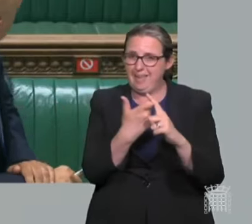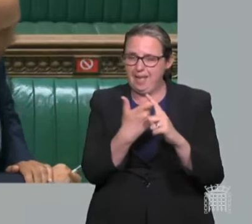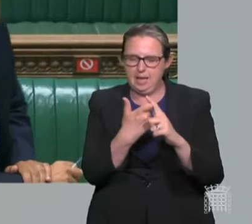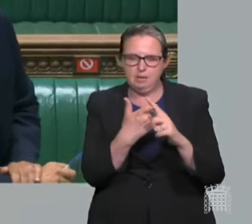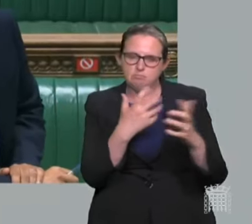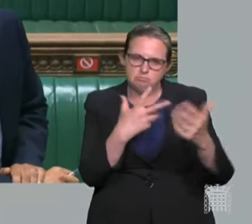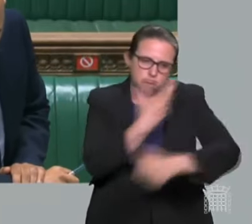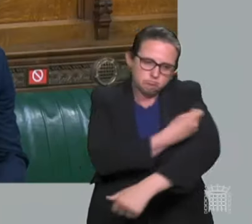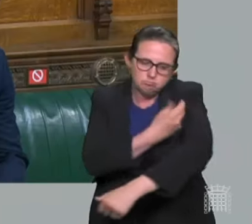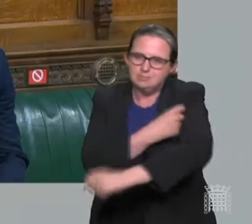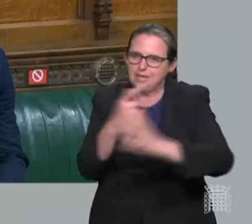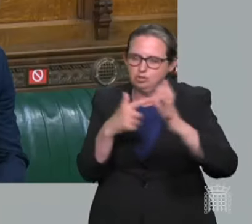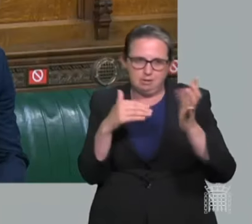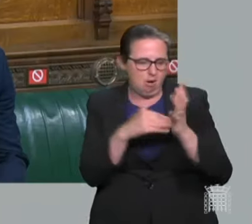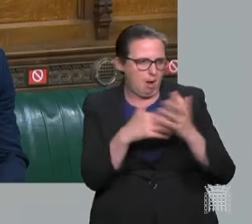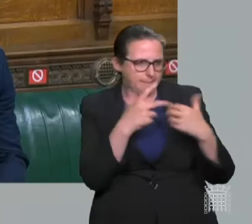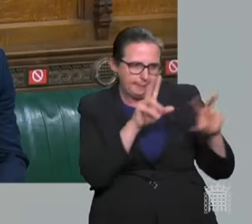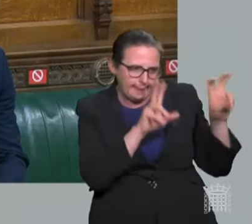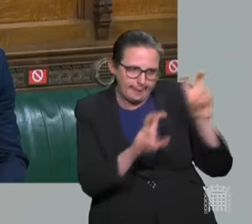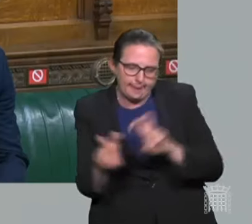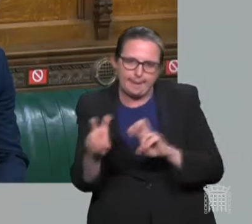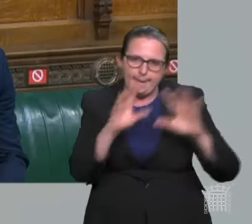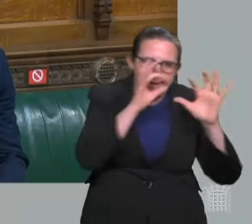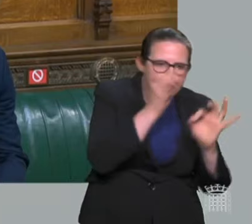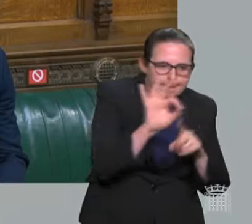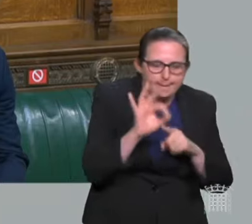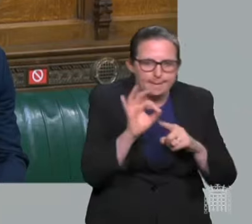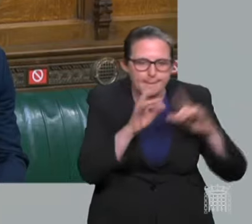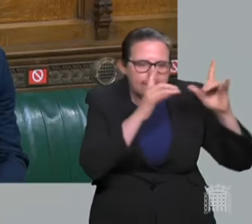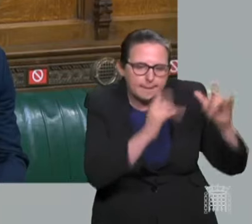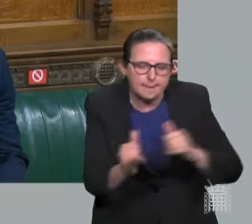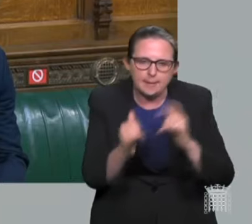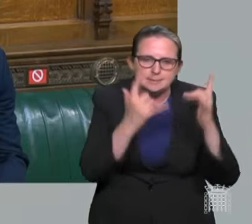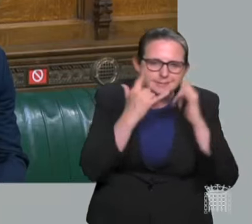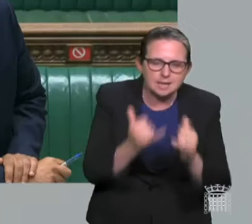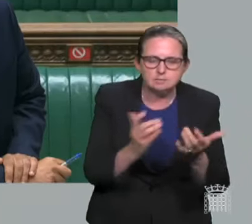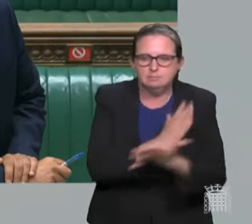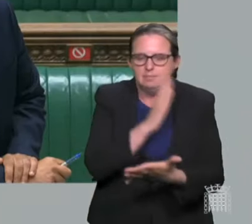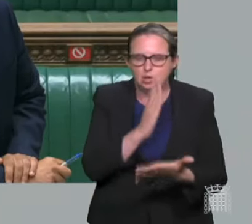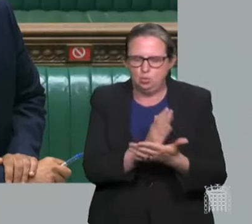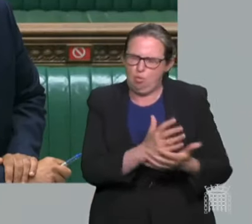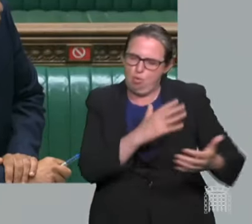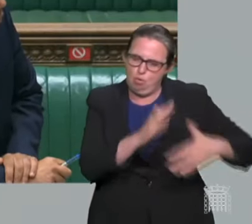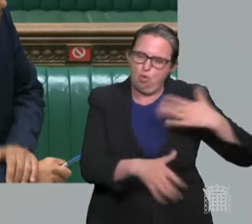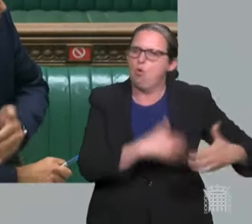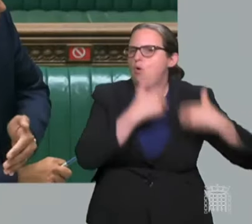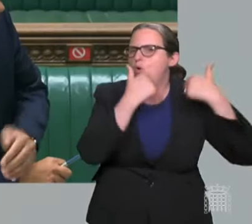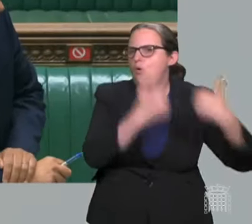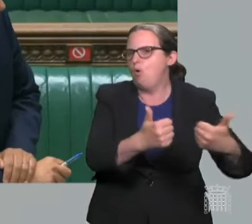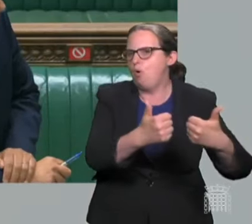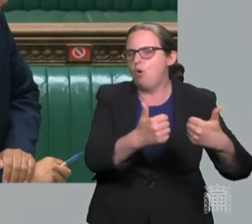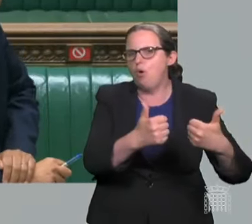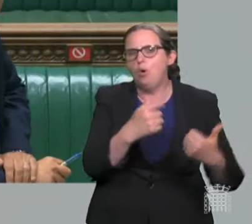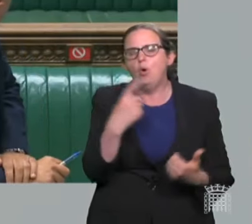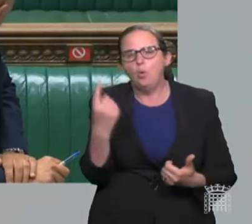rigorous safety and quality checks including individual batch testing and physical site inspections. And this is all done